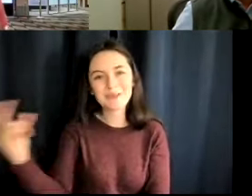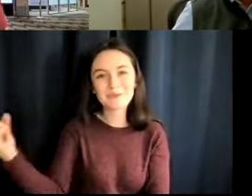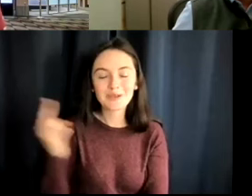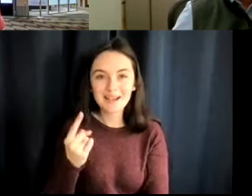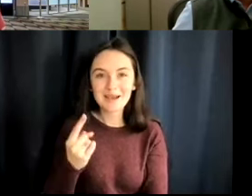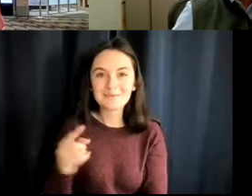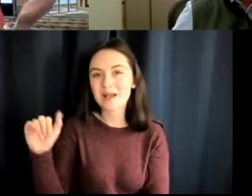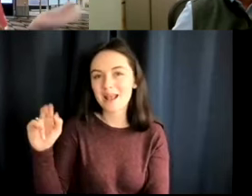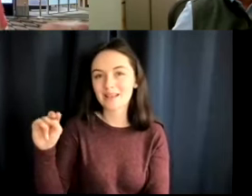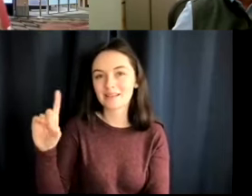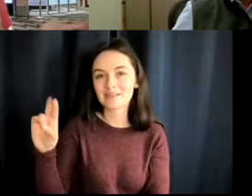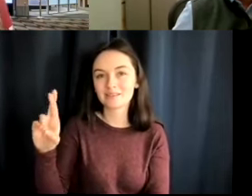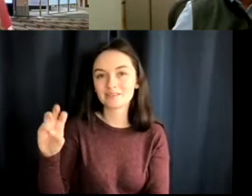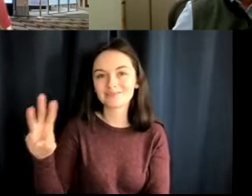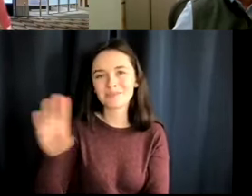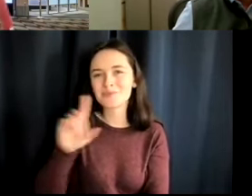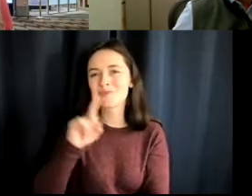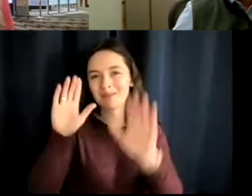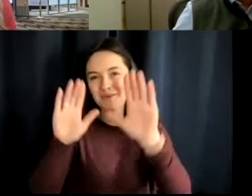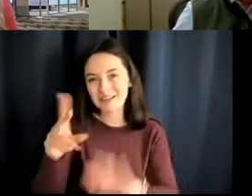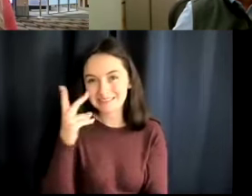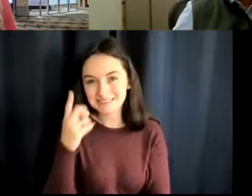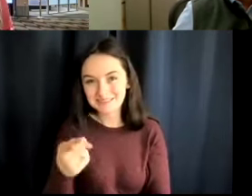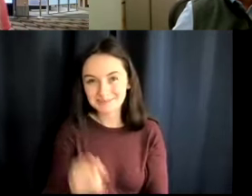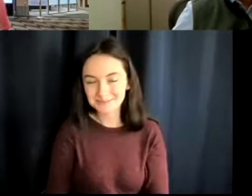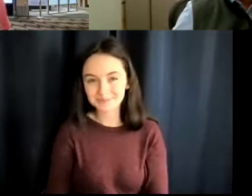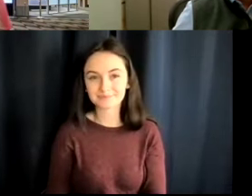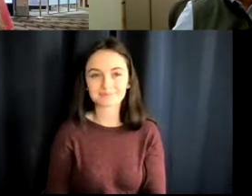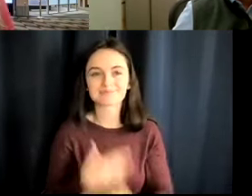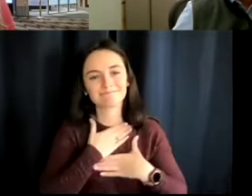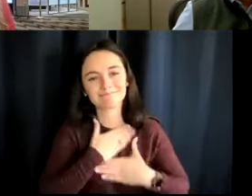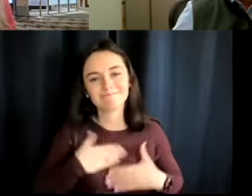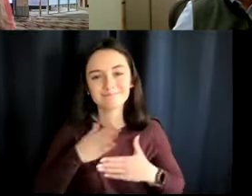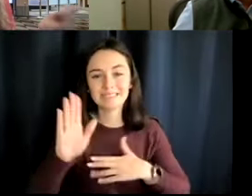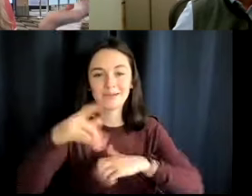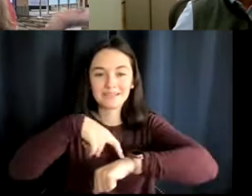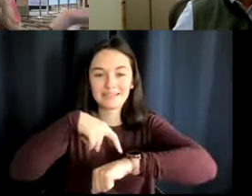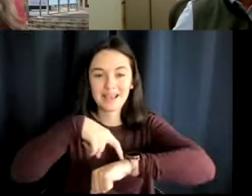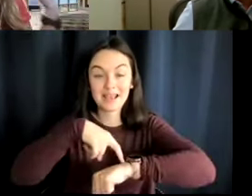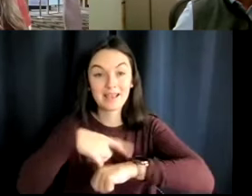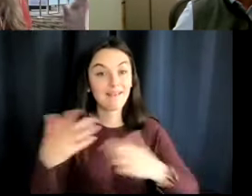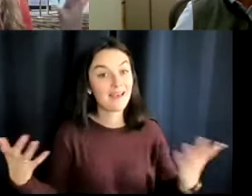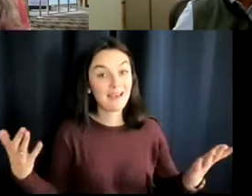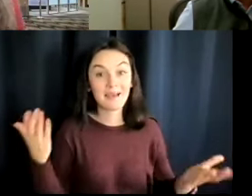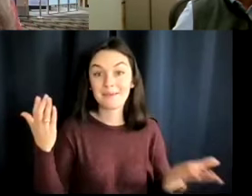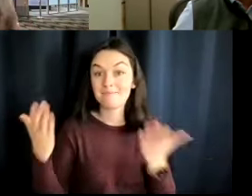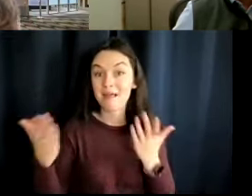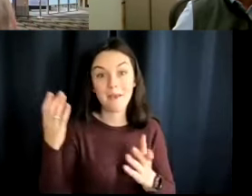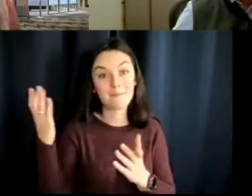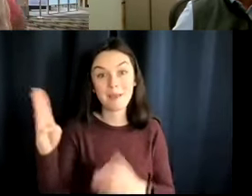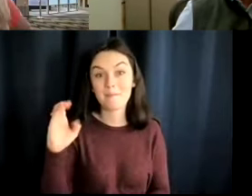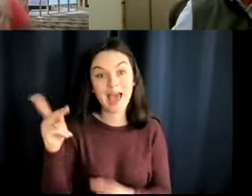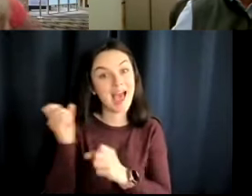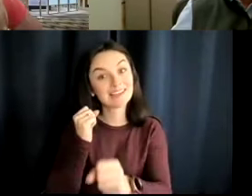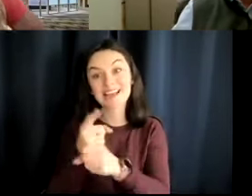here, Mr. Andrew. It was awesome to have this tour. I really appreciate your time. And I might just be back next year to bug you